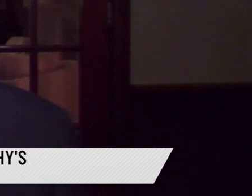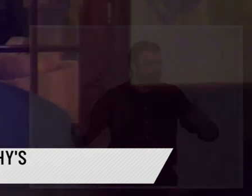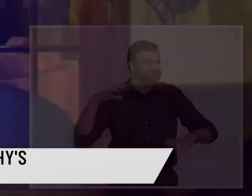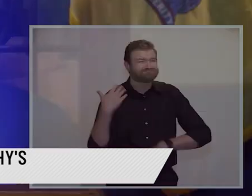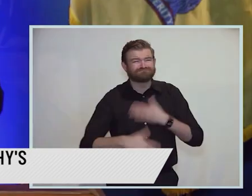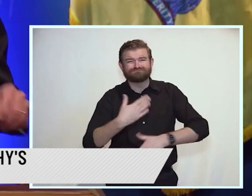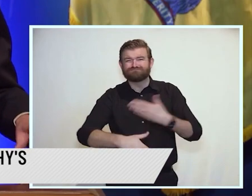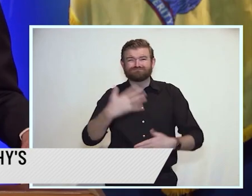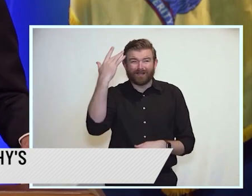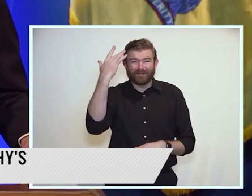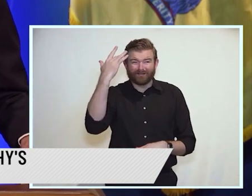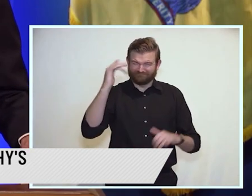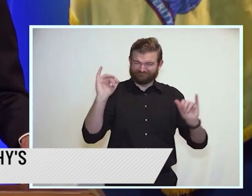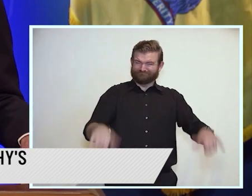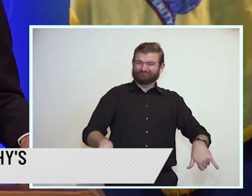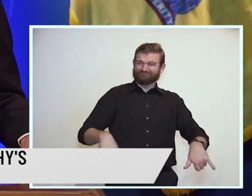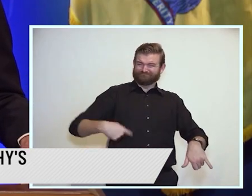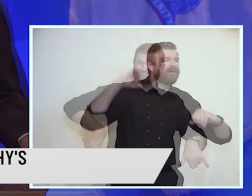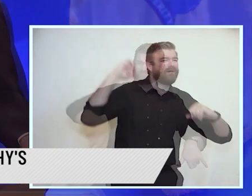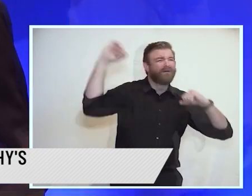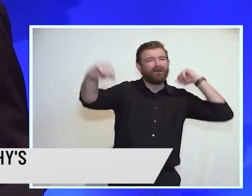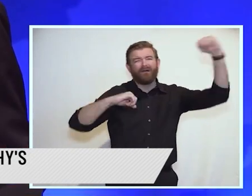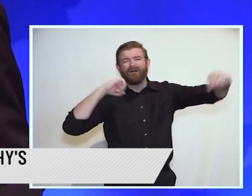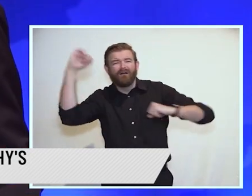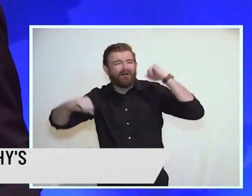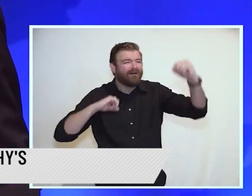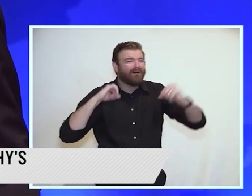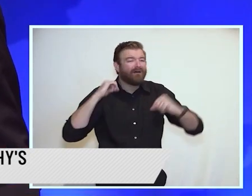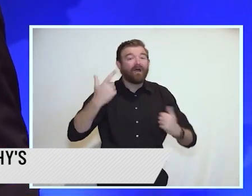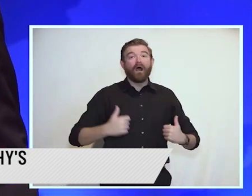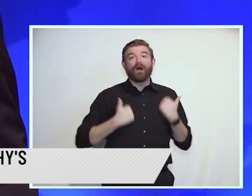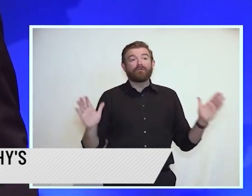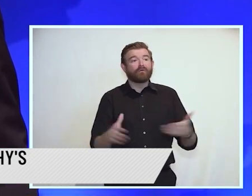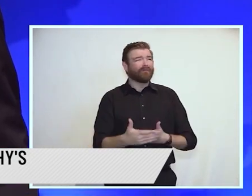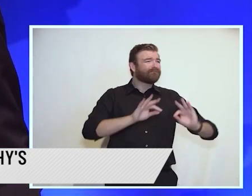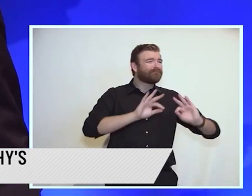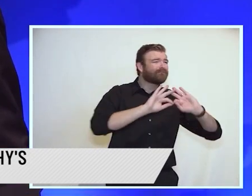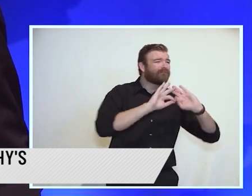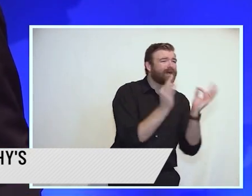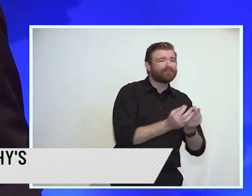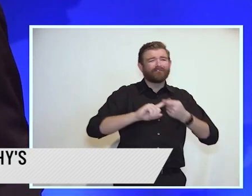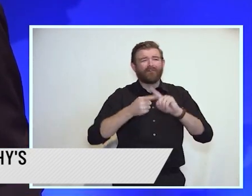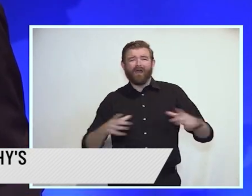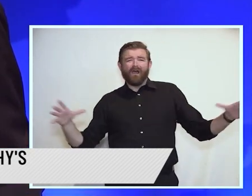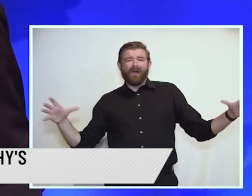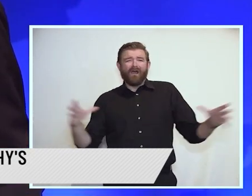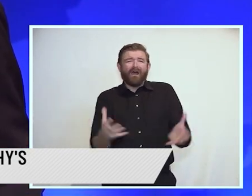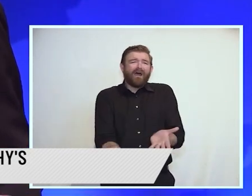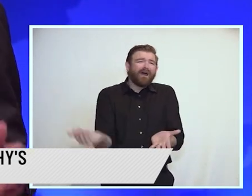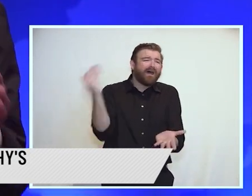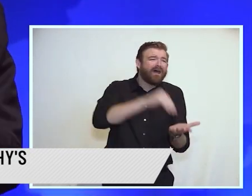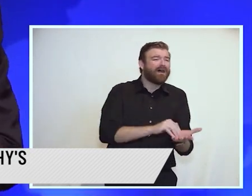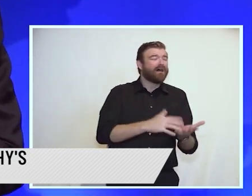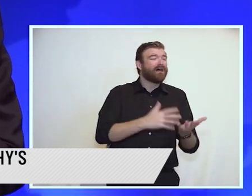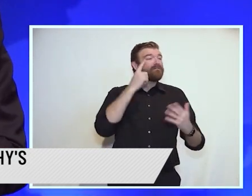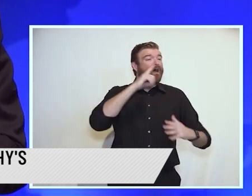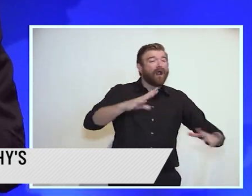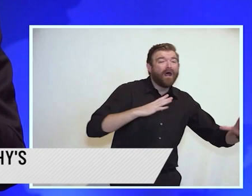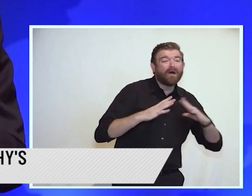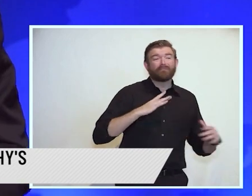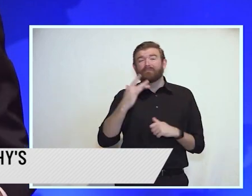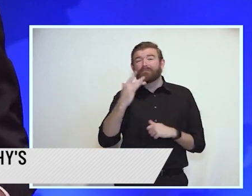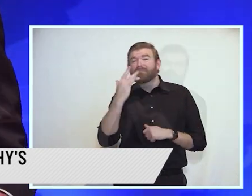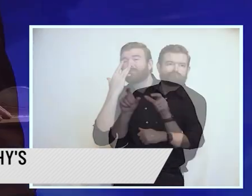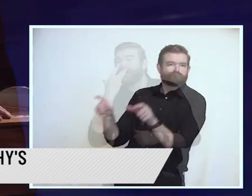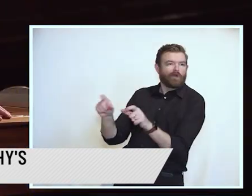taxes, the kitchen table, common sense, and cutting taxes. Of course, if you go down aisle eight of any supermarket, I